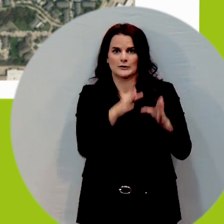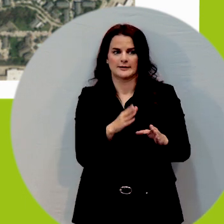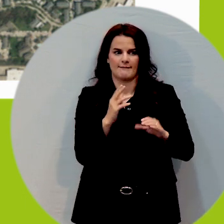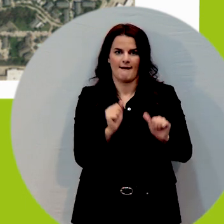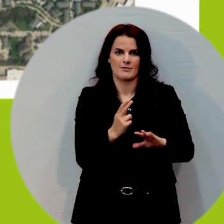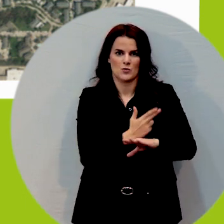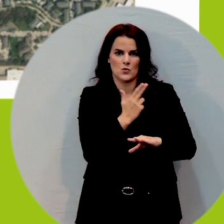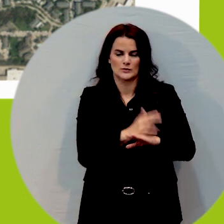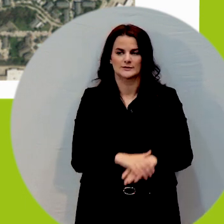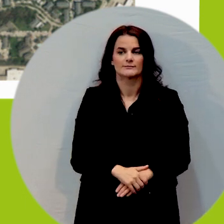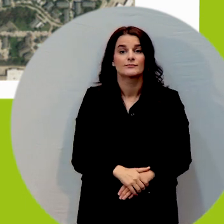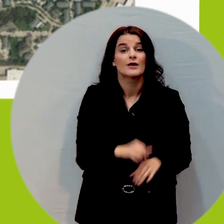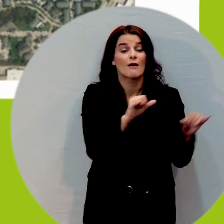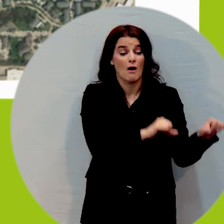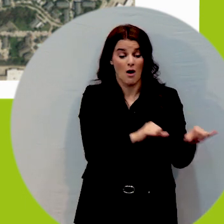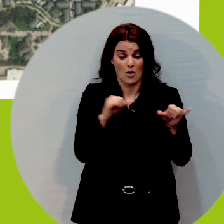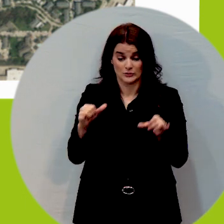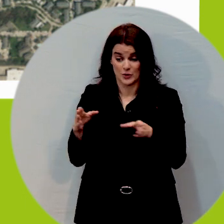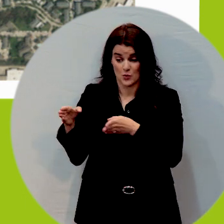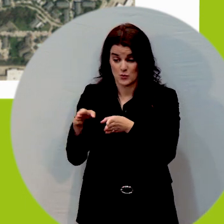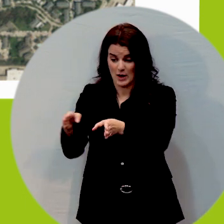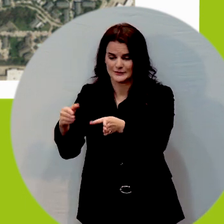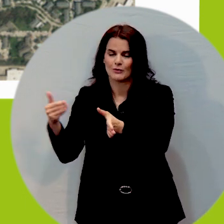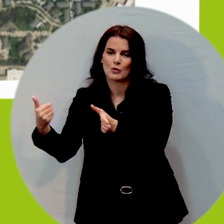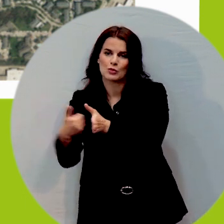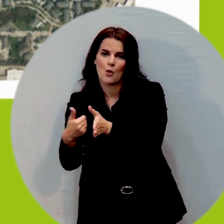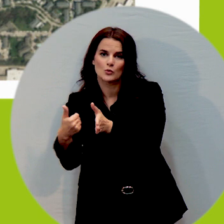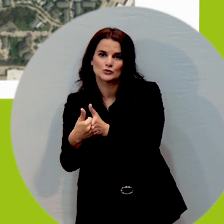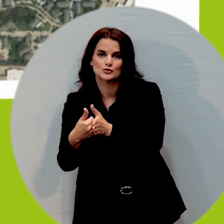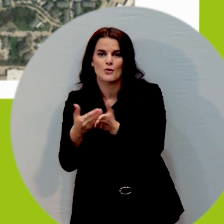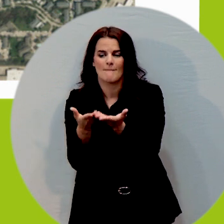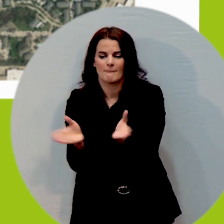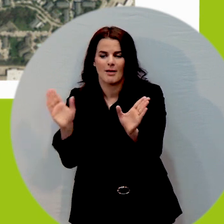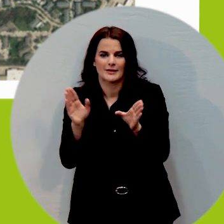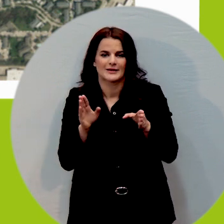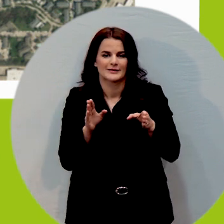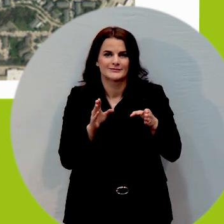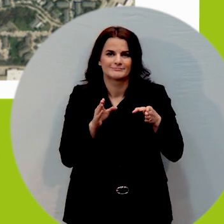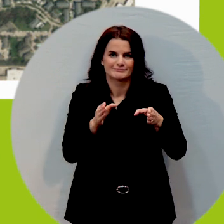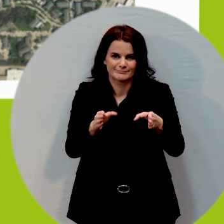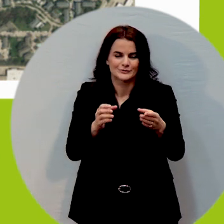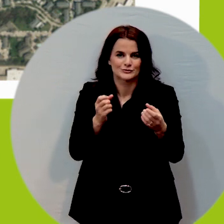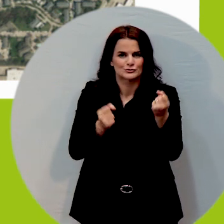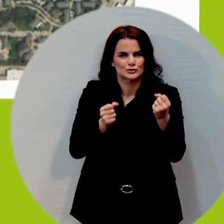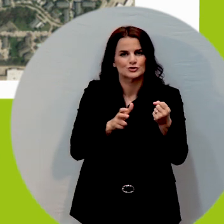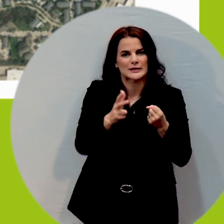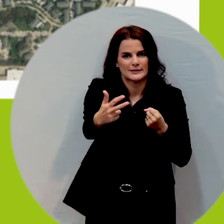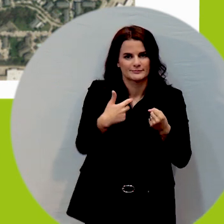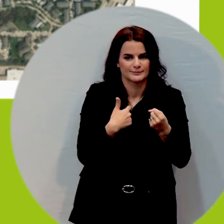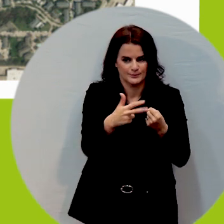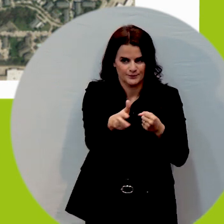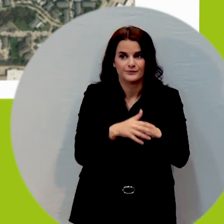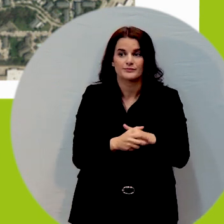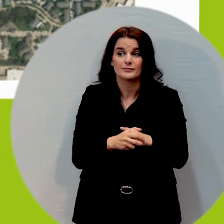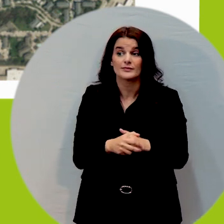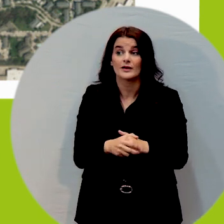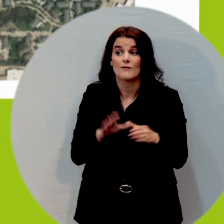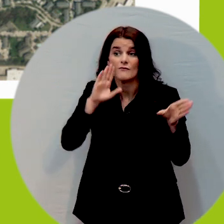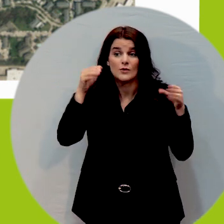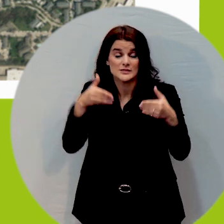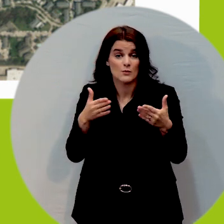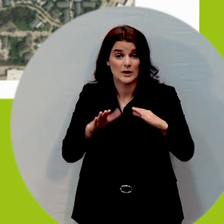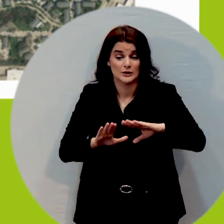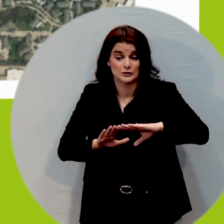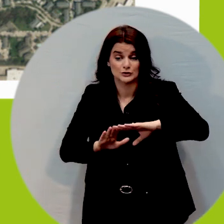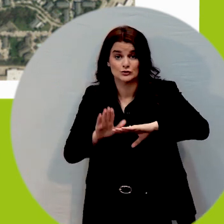immediately adjacent to a public street. The things we were looking for when we were collecting were the running slope and cross slopes of that